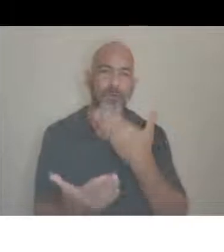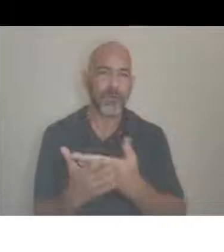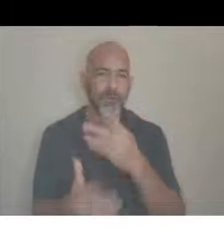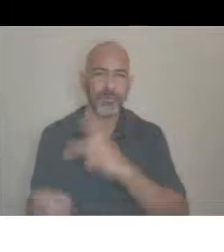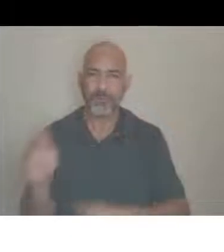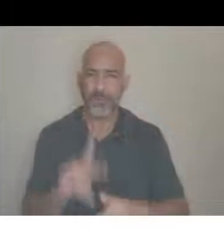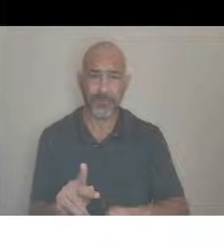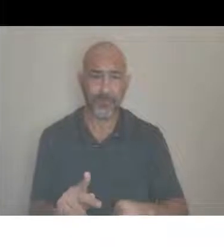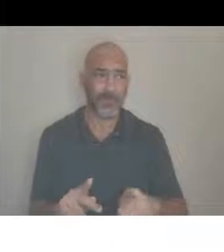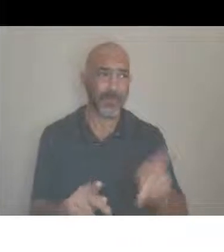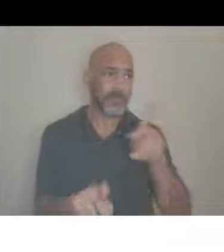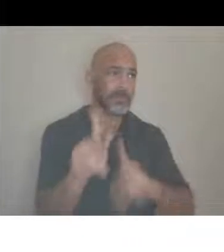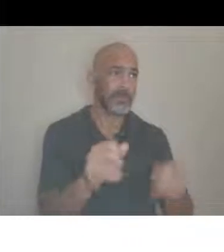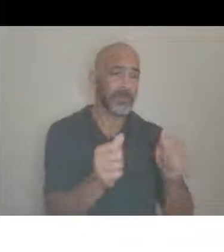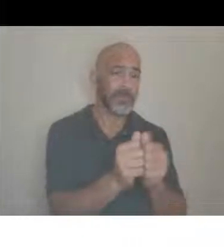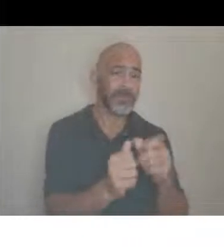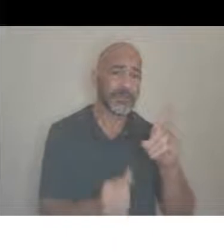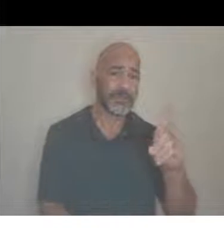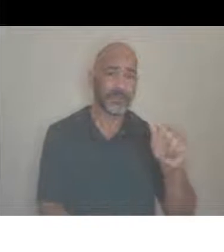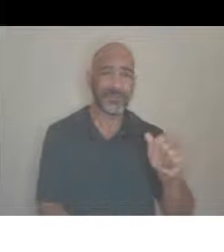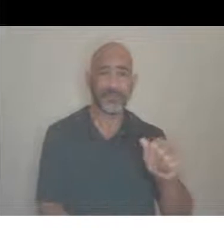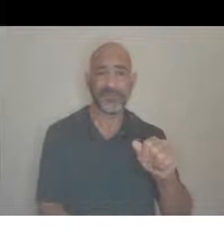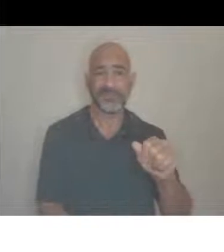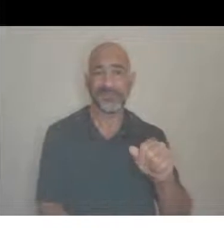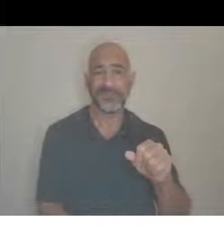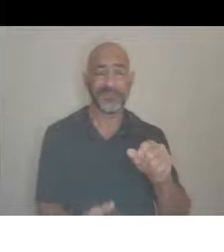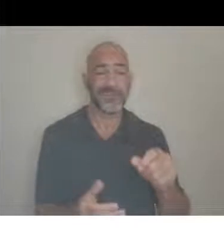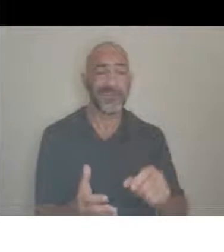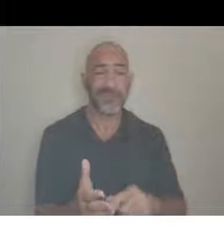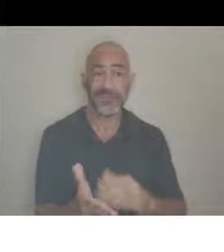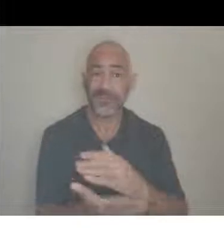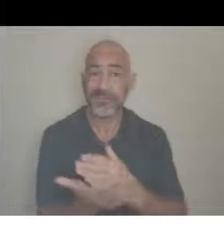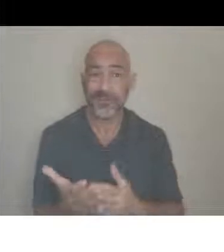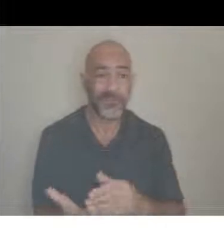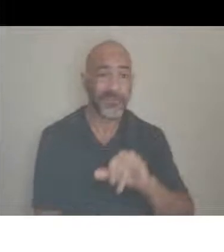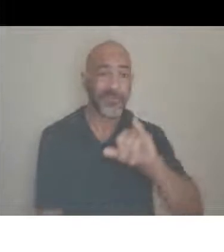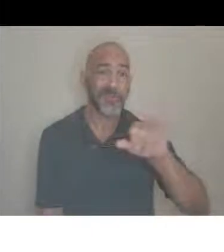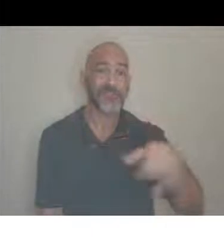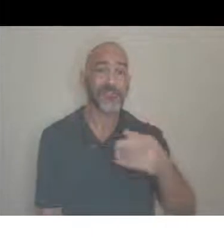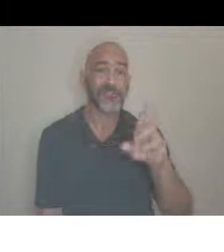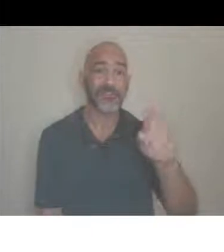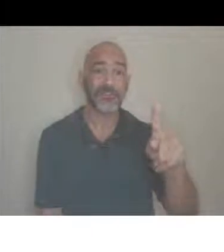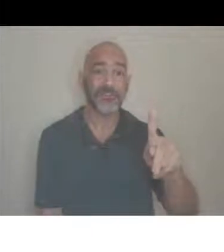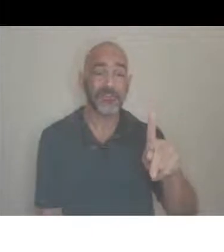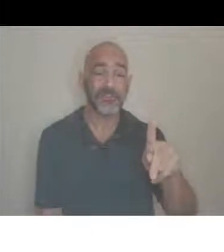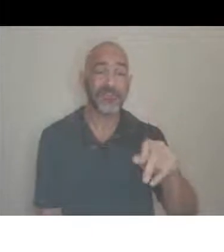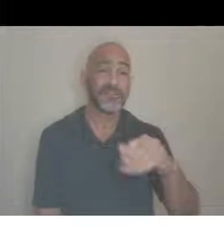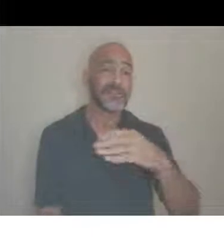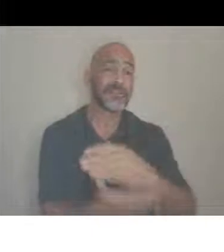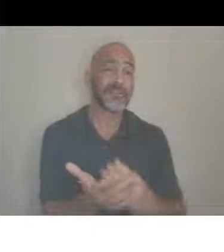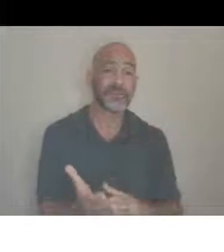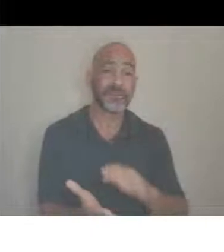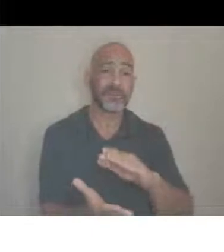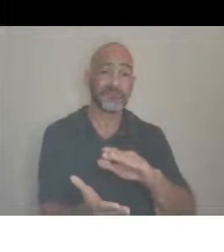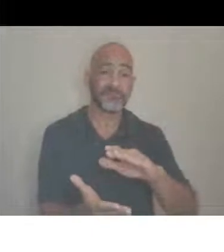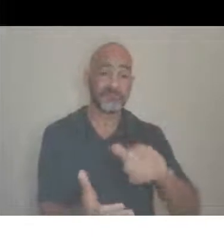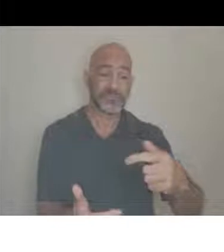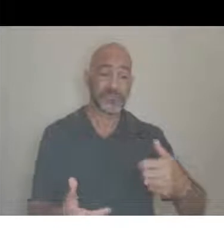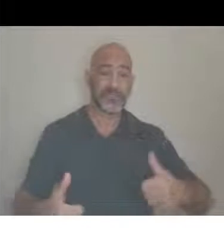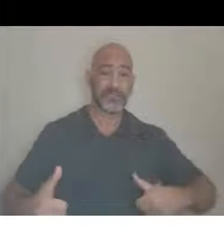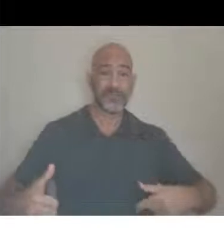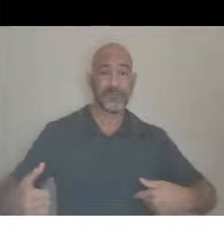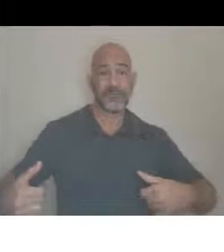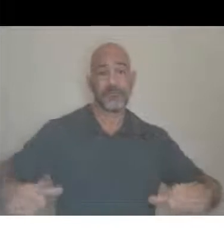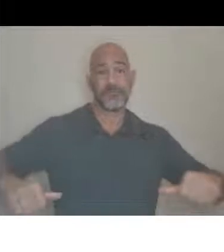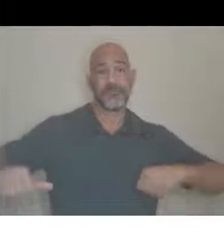Some of them, you know, don't like the TV shows I like, and that's okay. Being